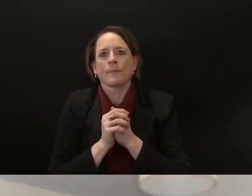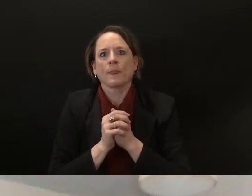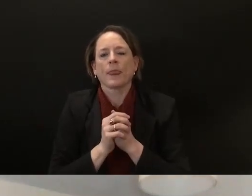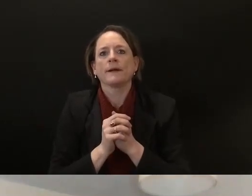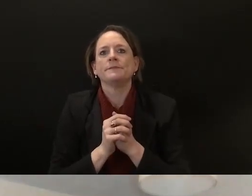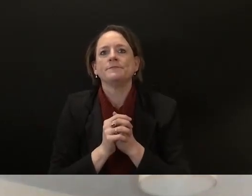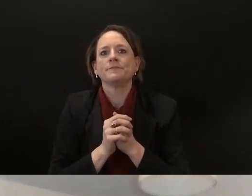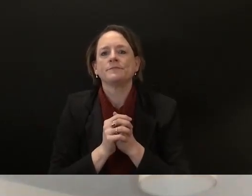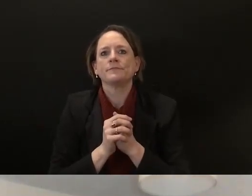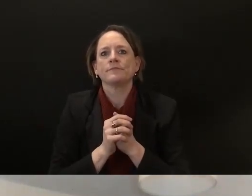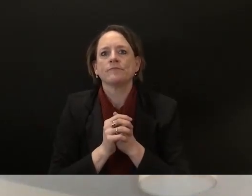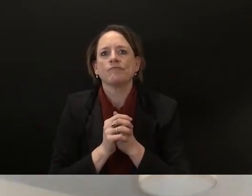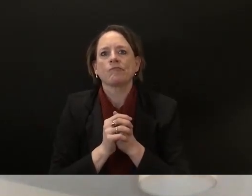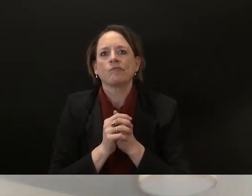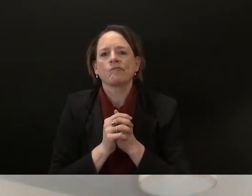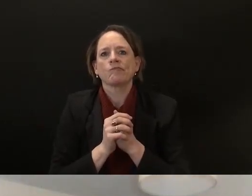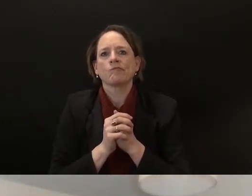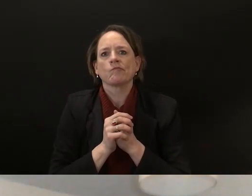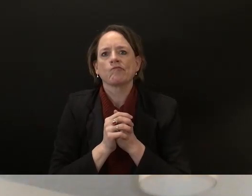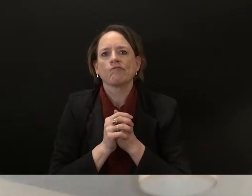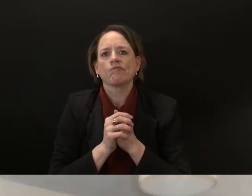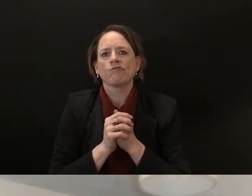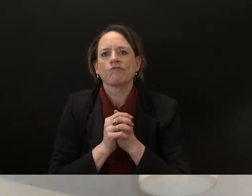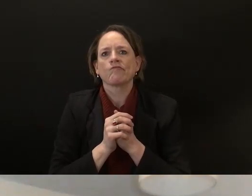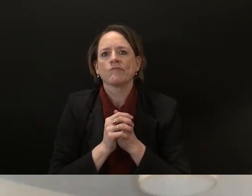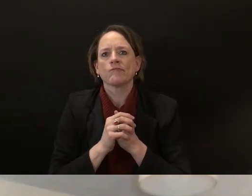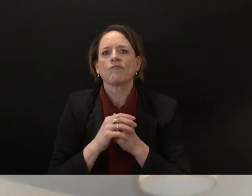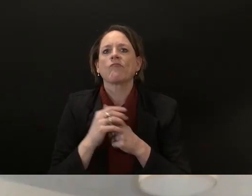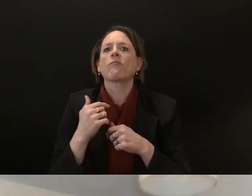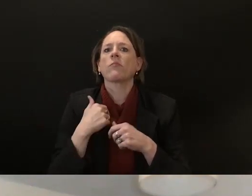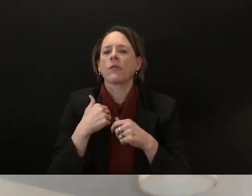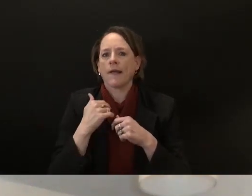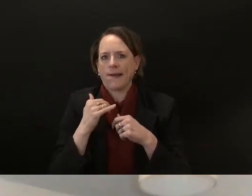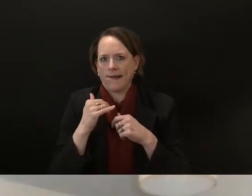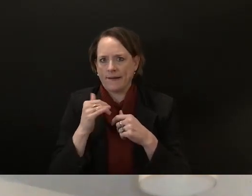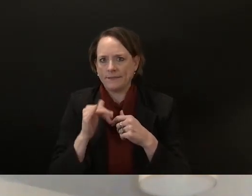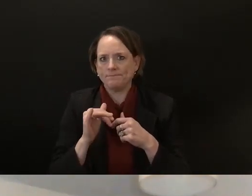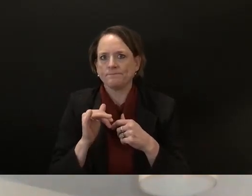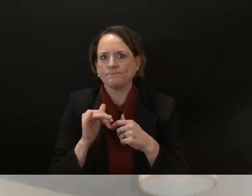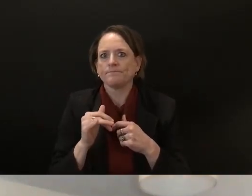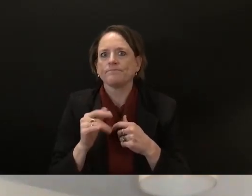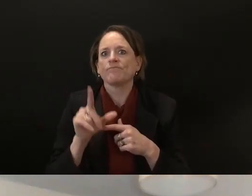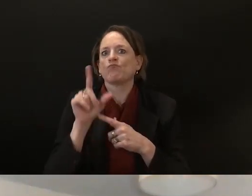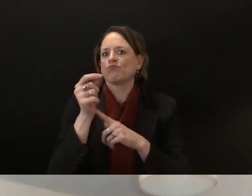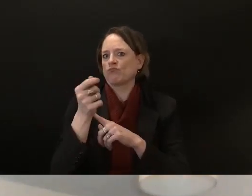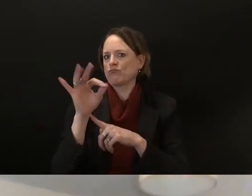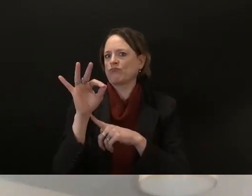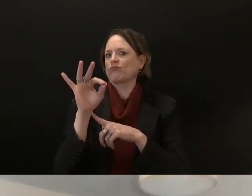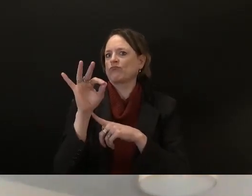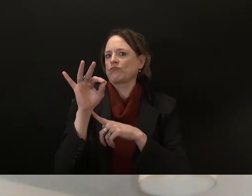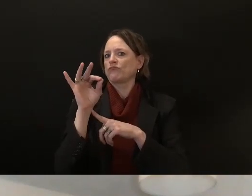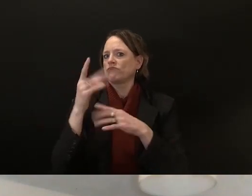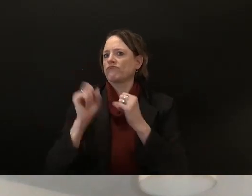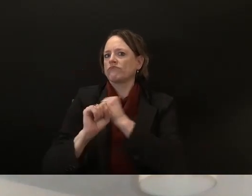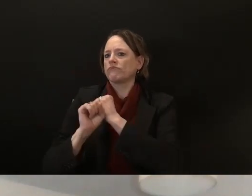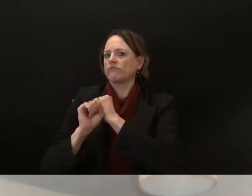campaign the 2019 uh campaign integrity package uh this would increase transparency of political contributions from who